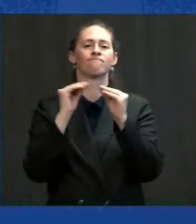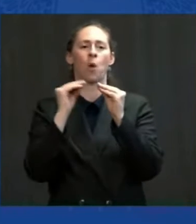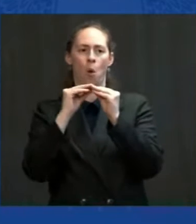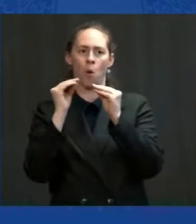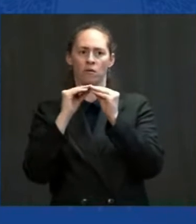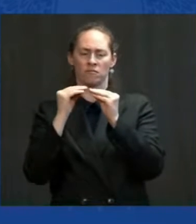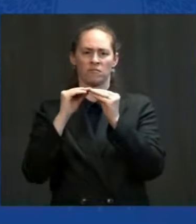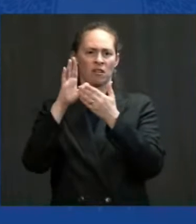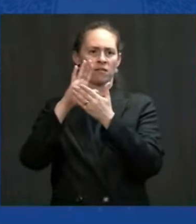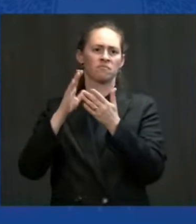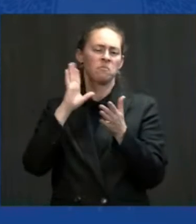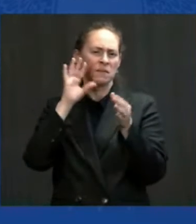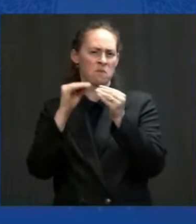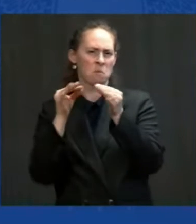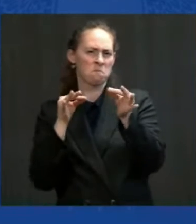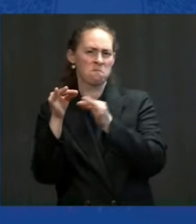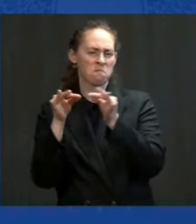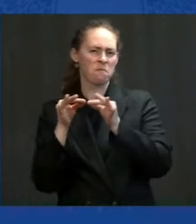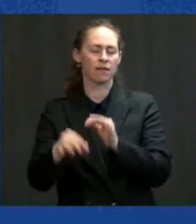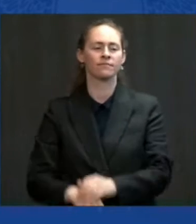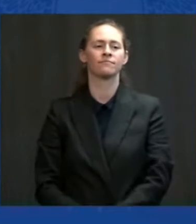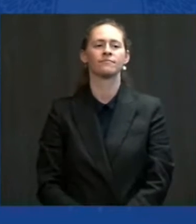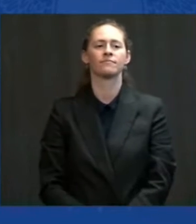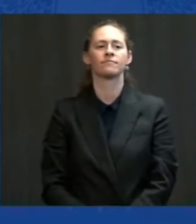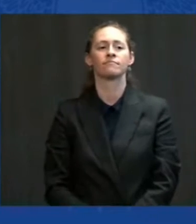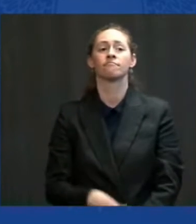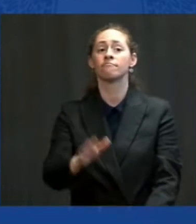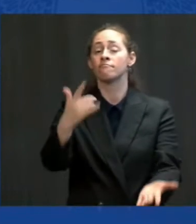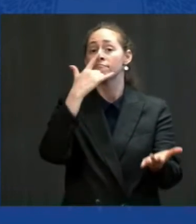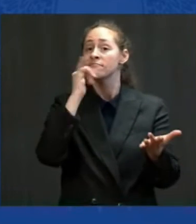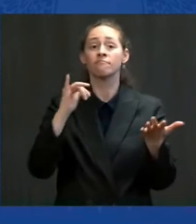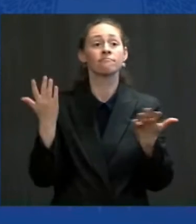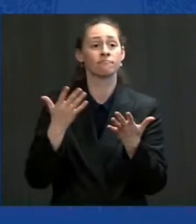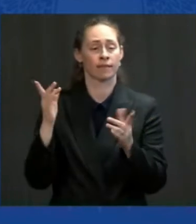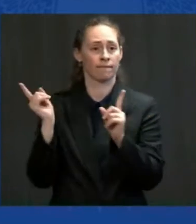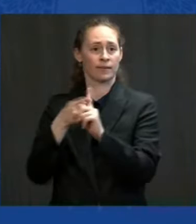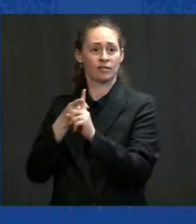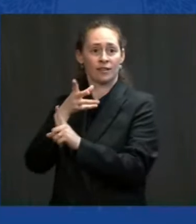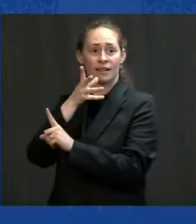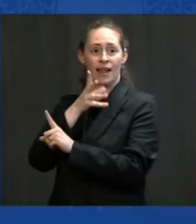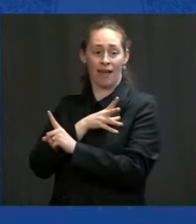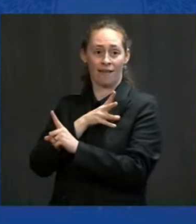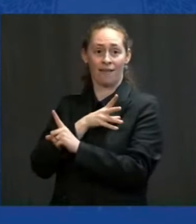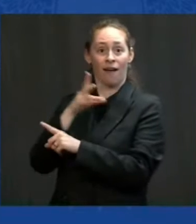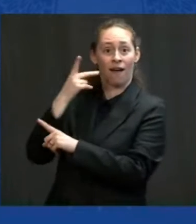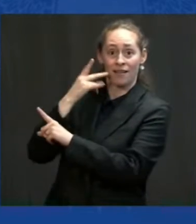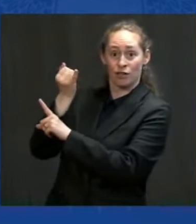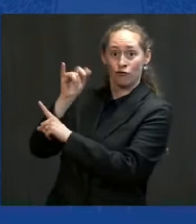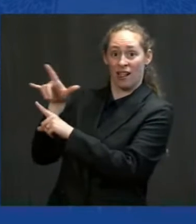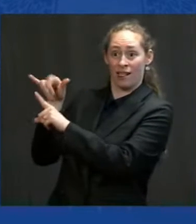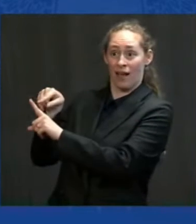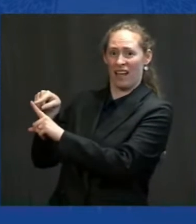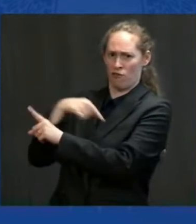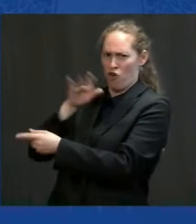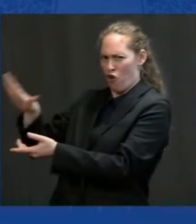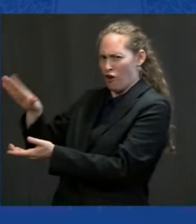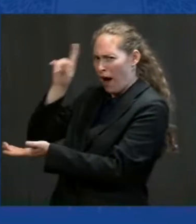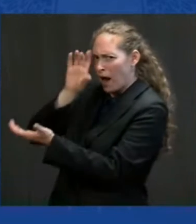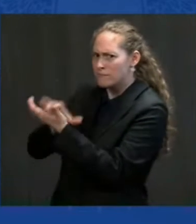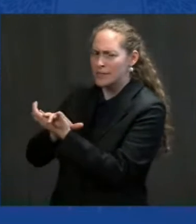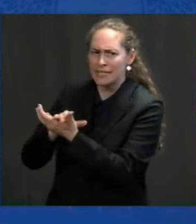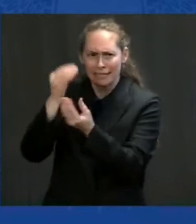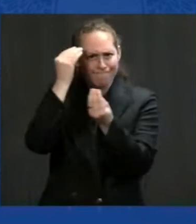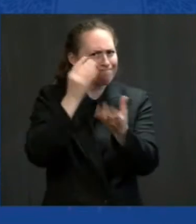second. You know, as the First Lady — I'm Jill Biden's husband — but, as Jill would say, and she's a